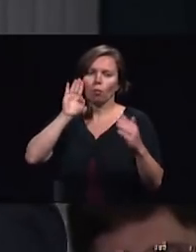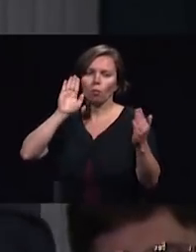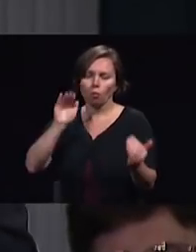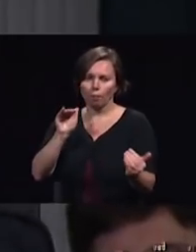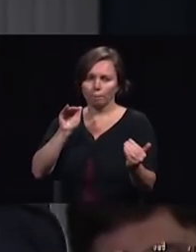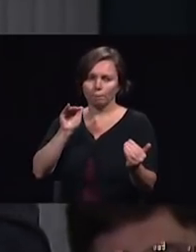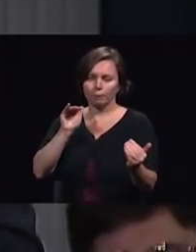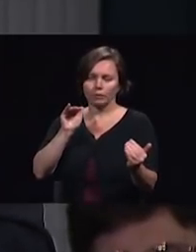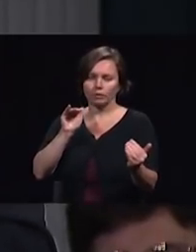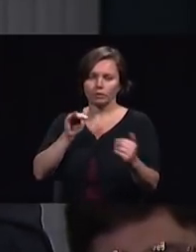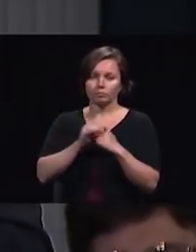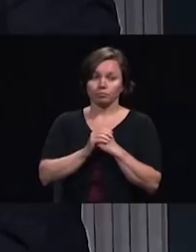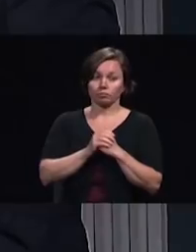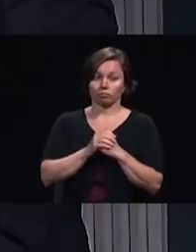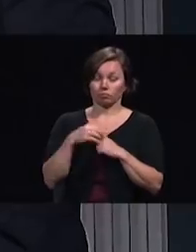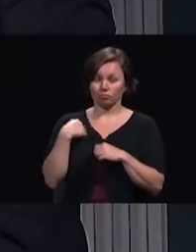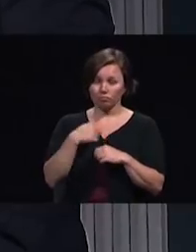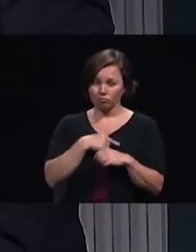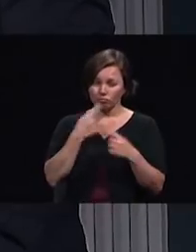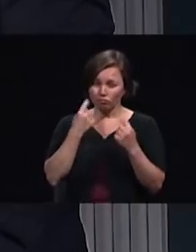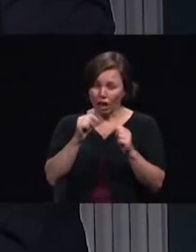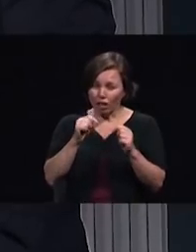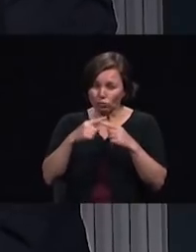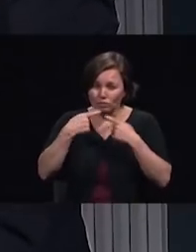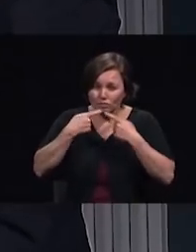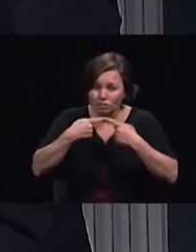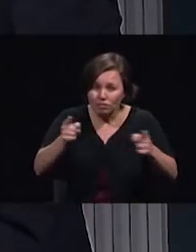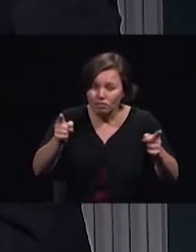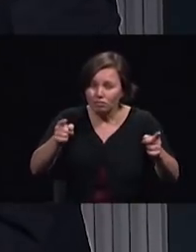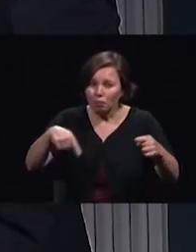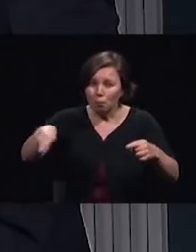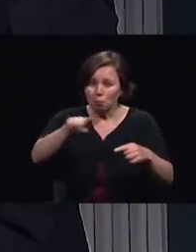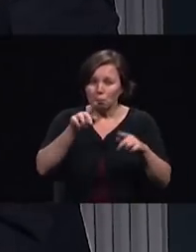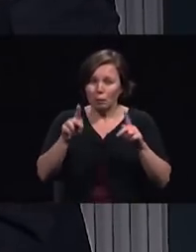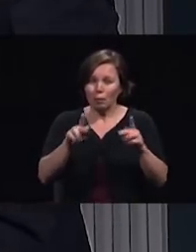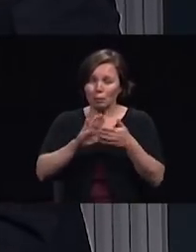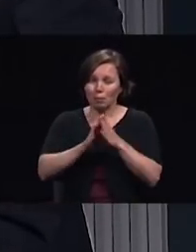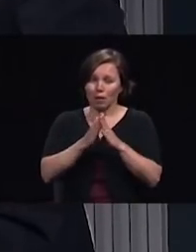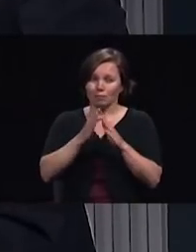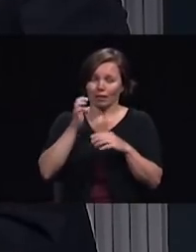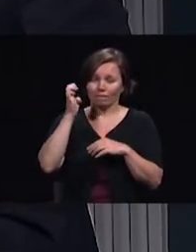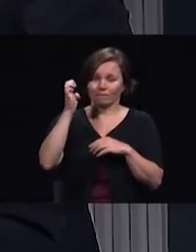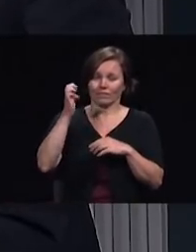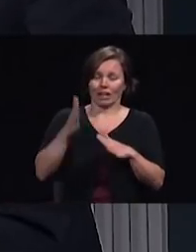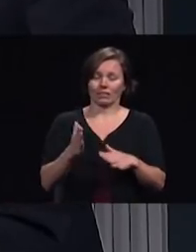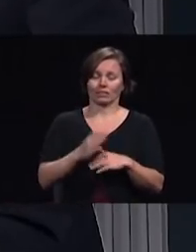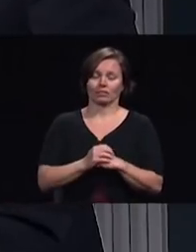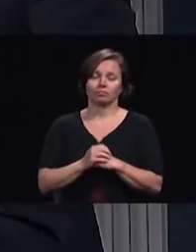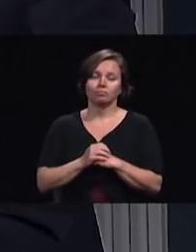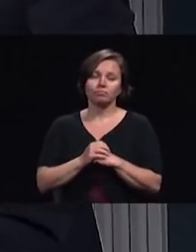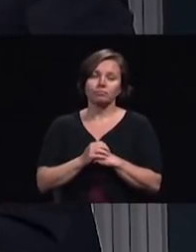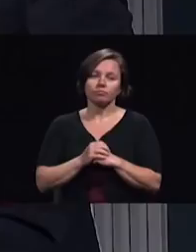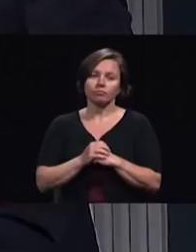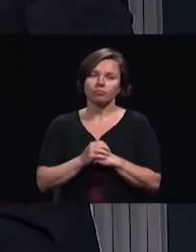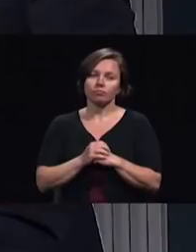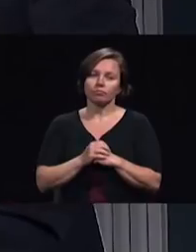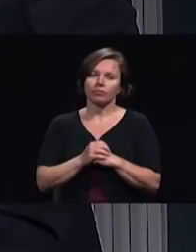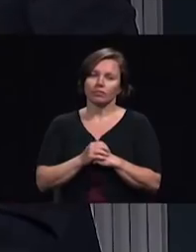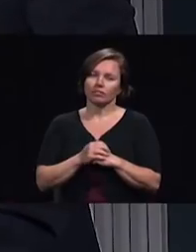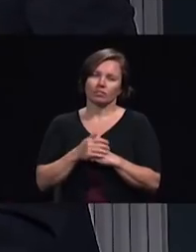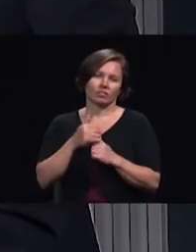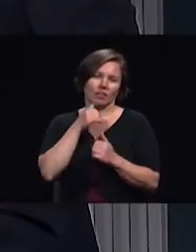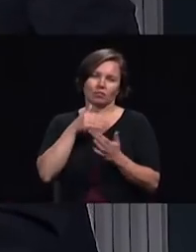dream pastor will so every elder and pastor to become an evangelist let's not repeat the story of Jonah that's a